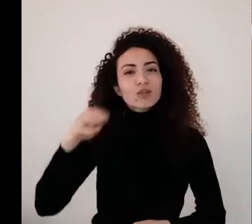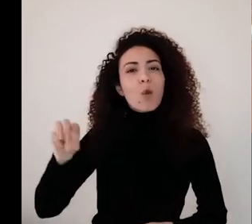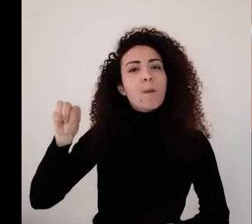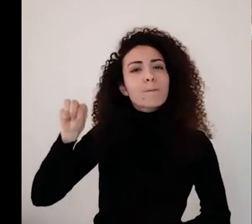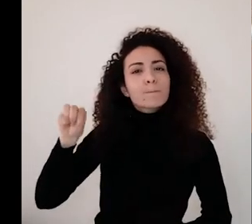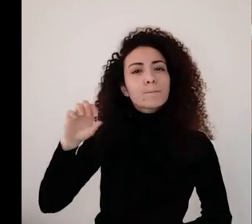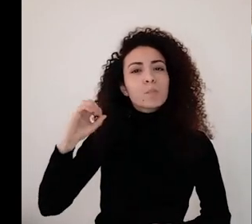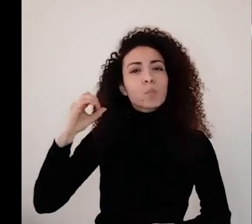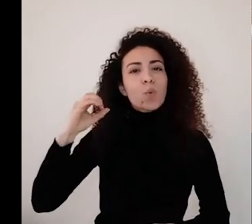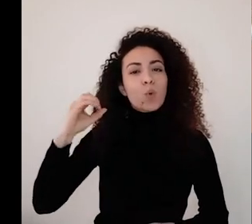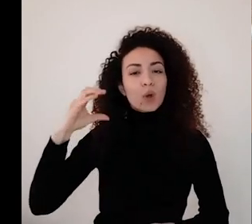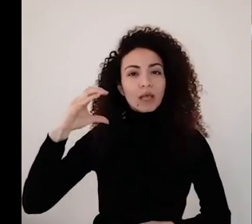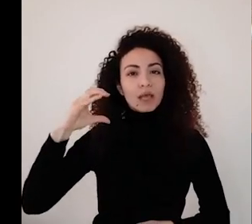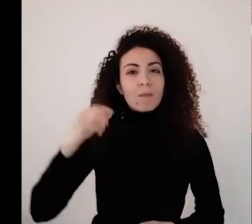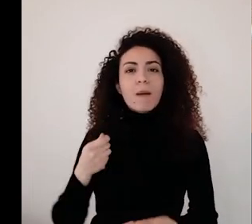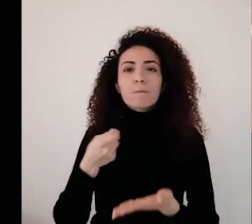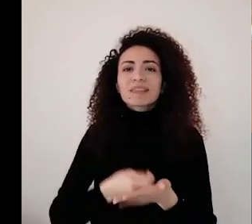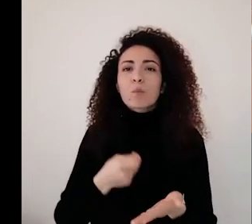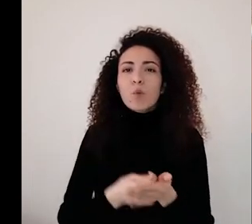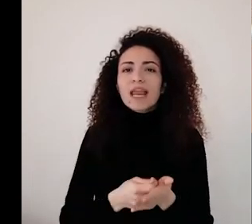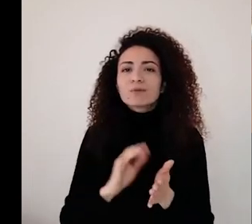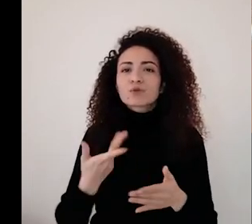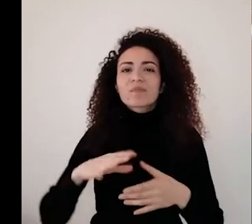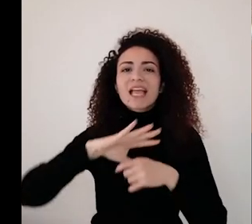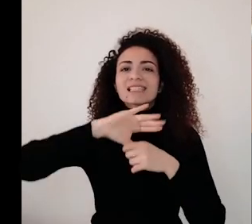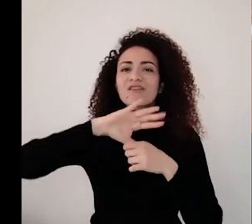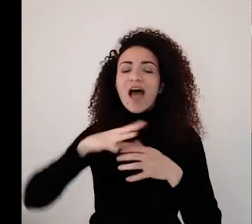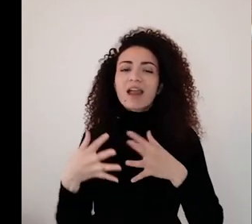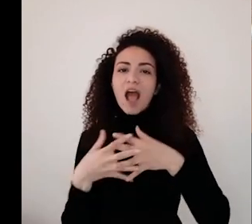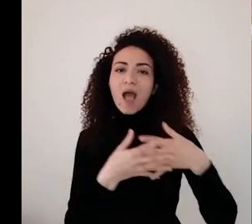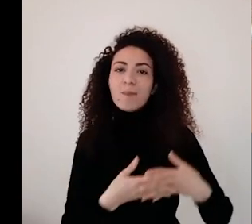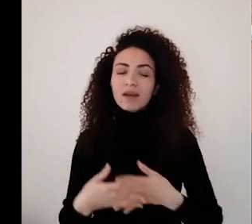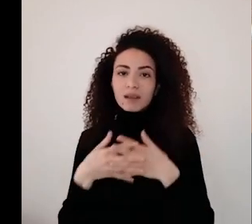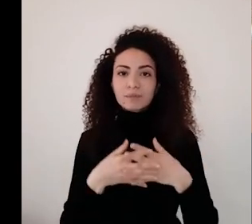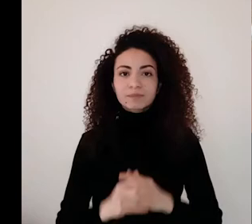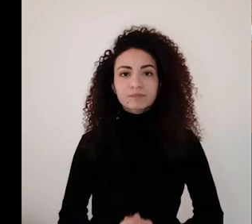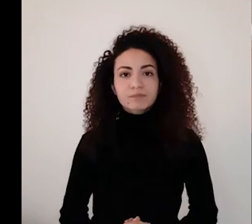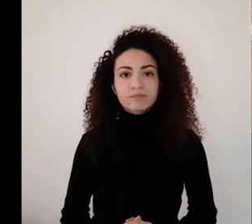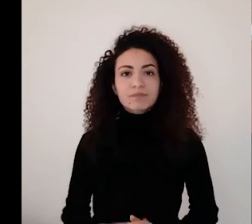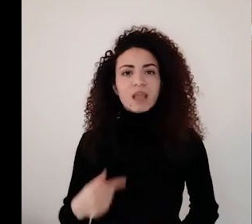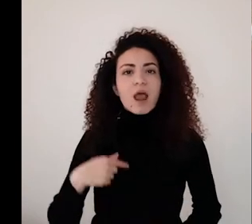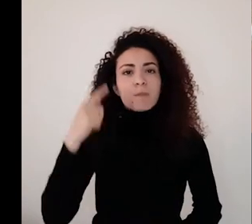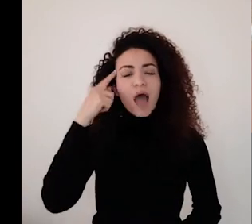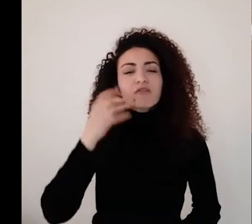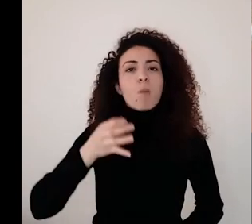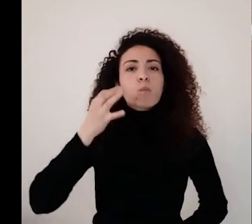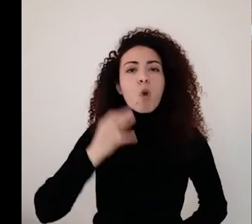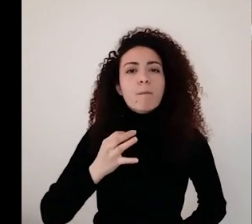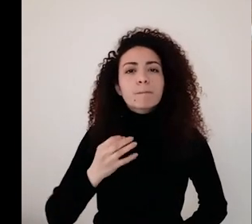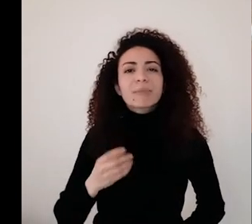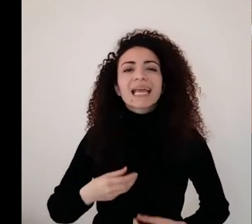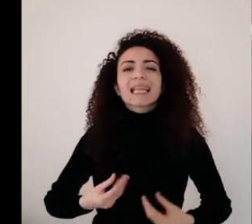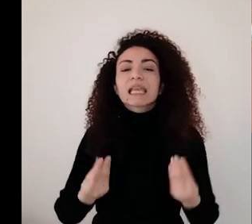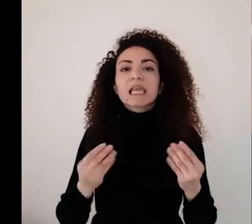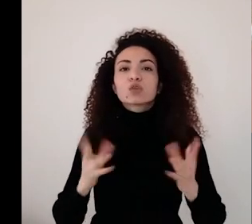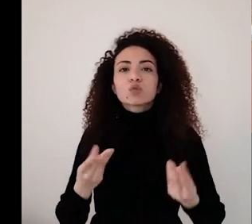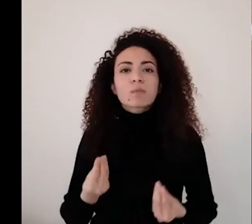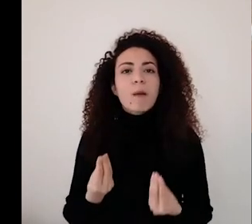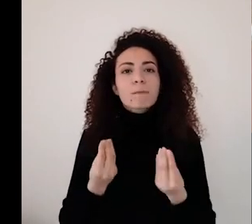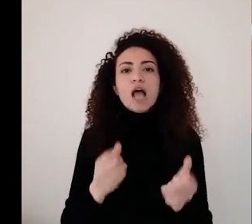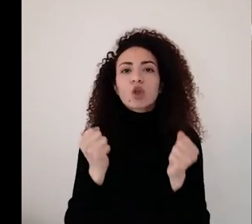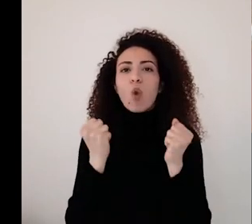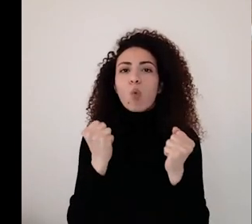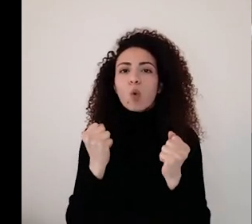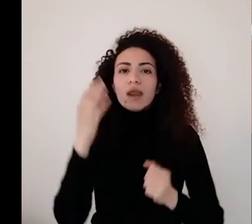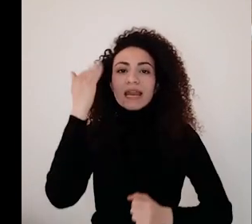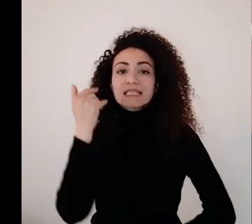MOOC sponsored by the U.S. Embassy. There is nothing more important to me than the empowerment of women